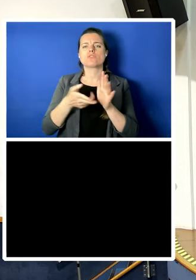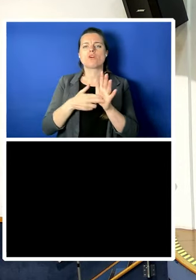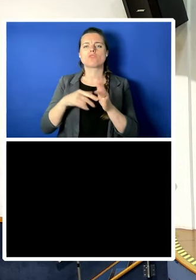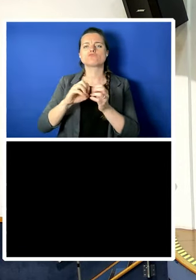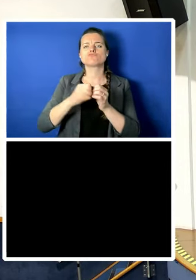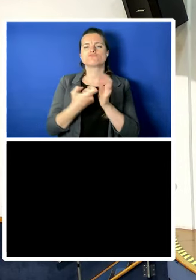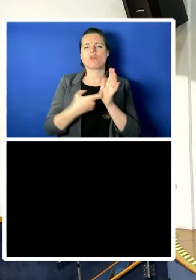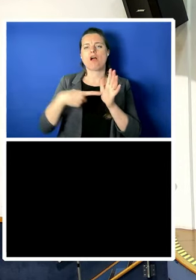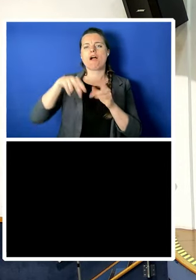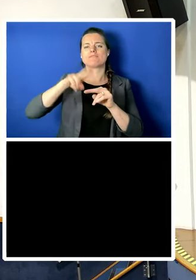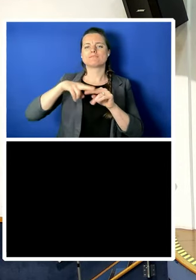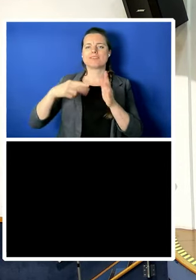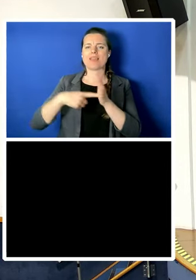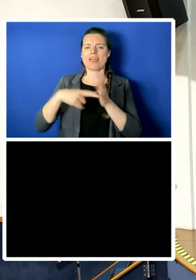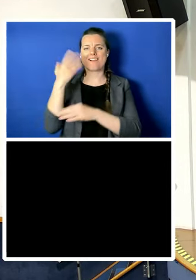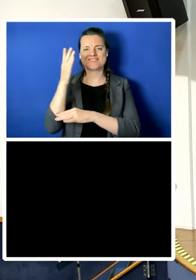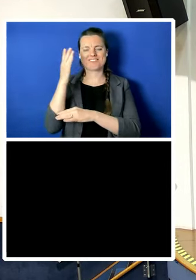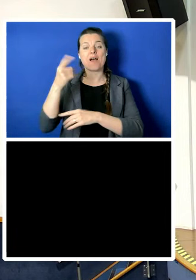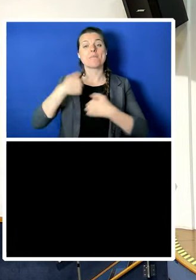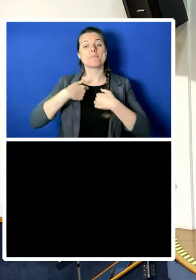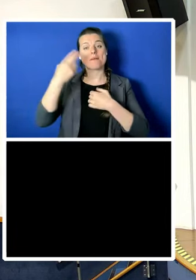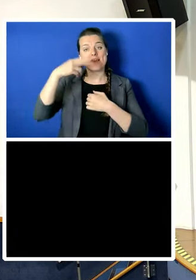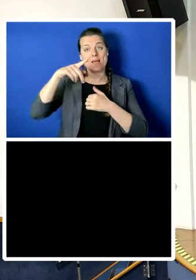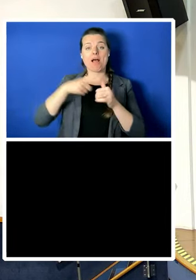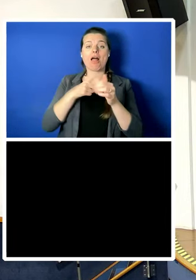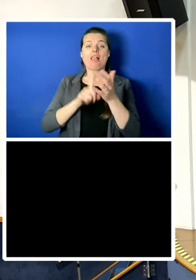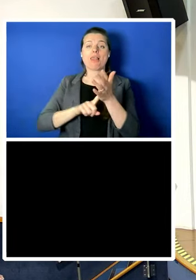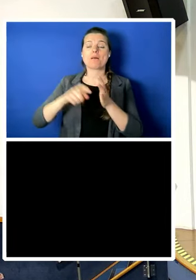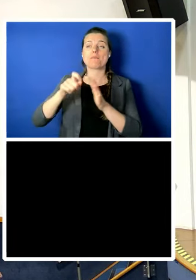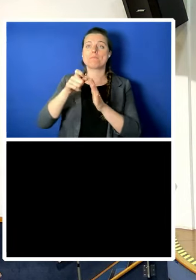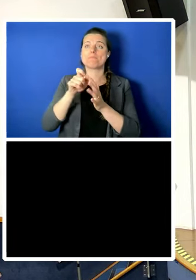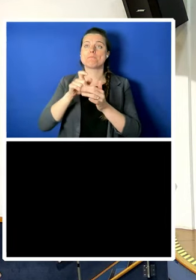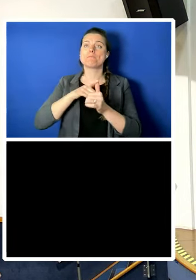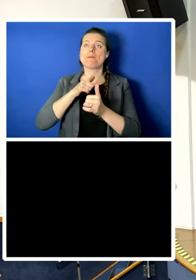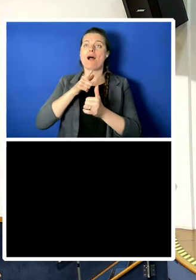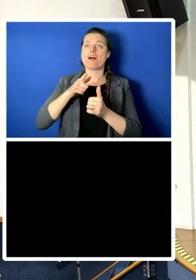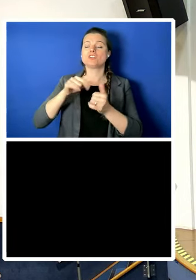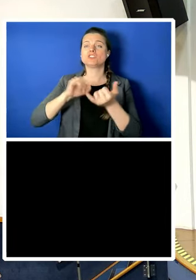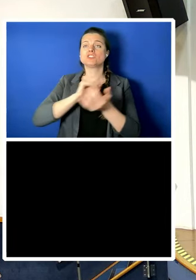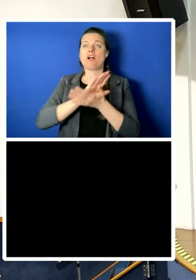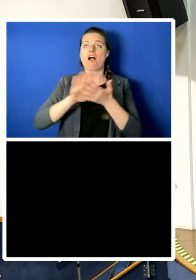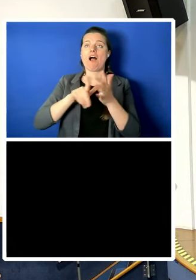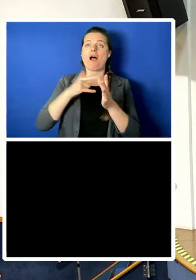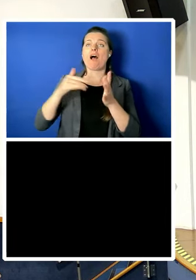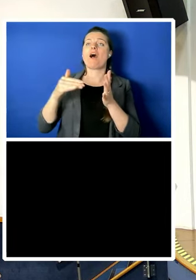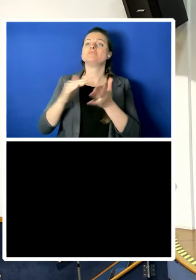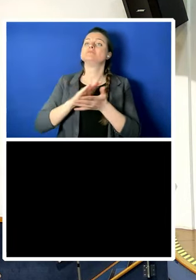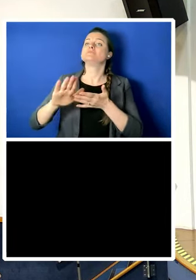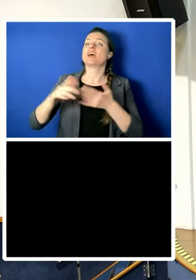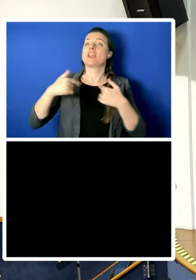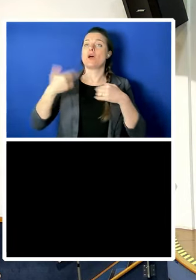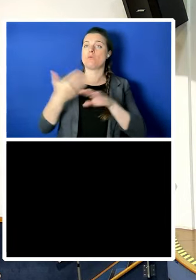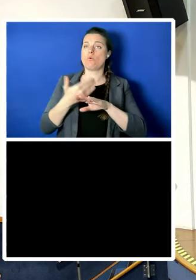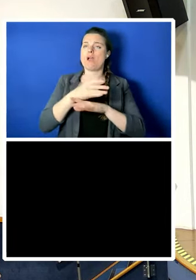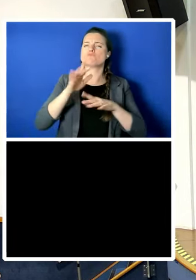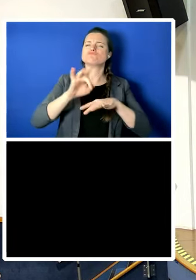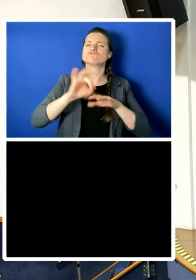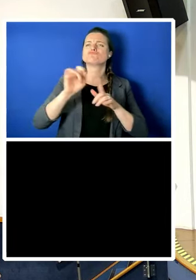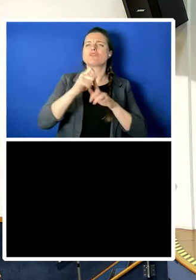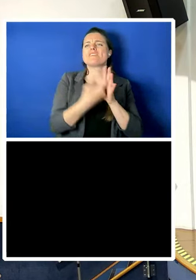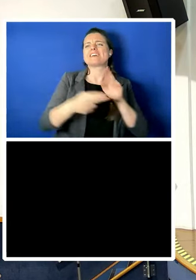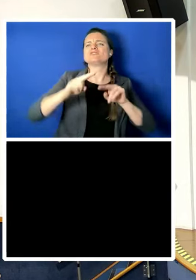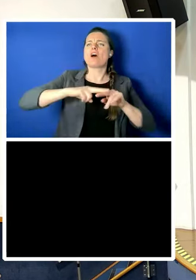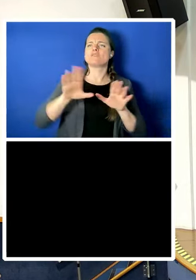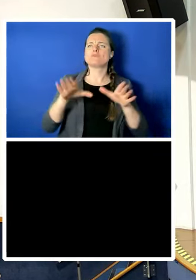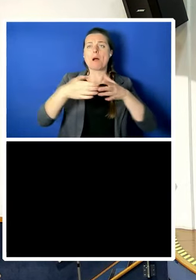My name is Alpa Shah, and I'm a professor in the Department of Social Anthropology and a faculty associate of the International